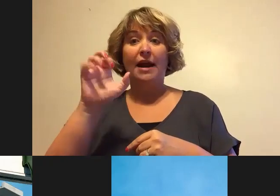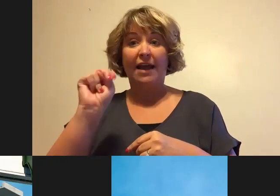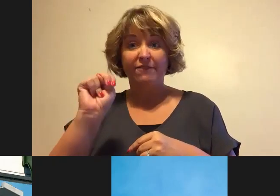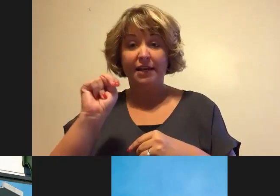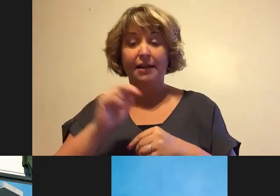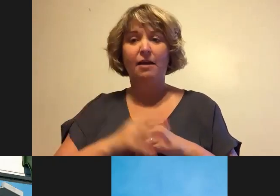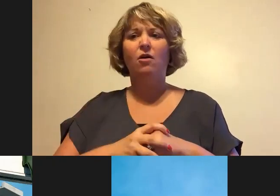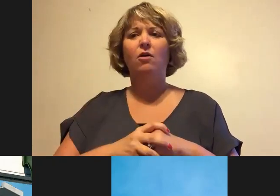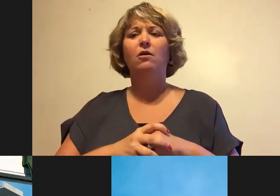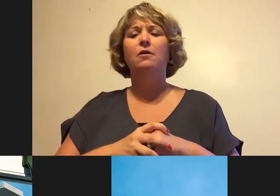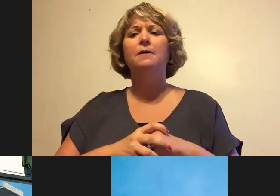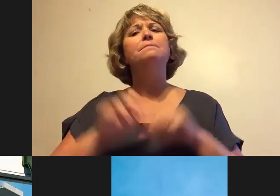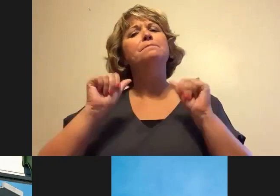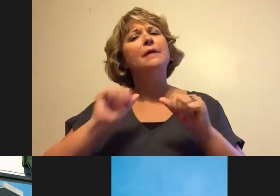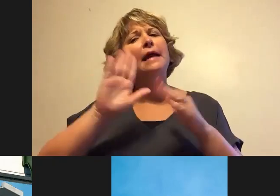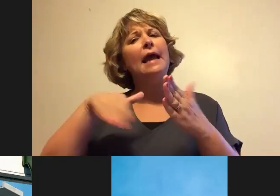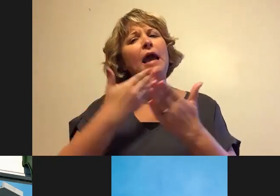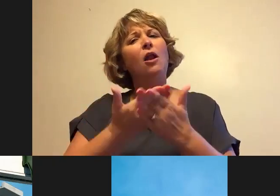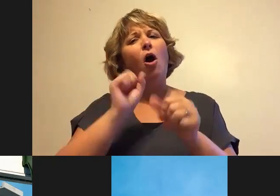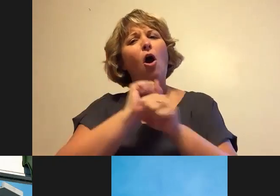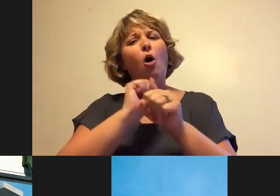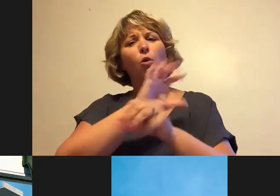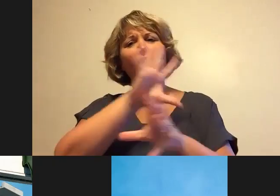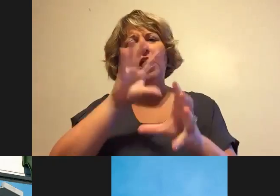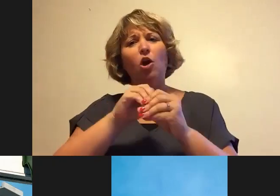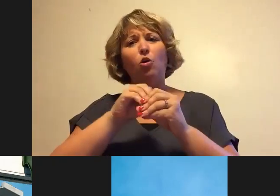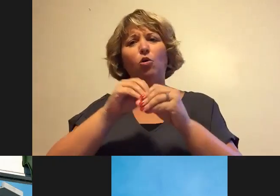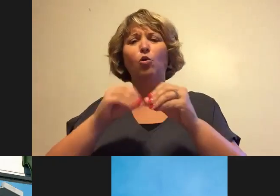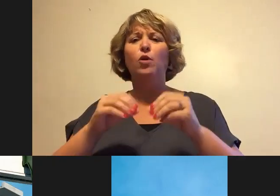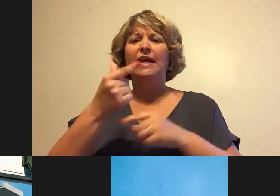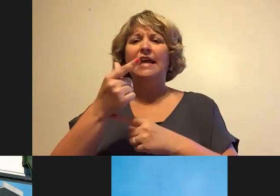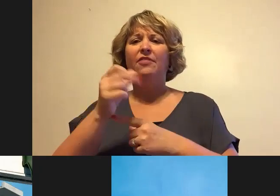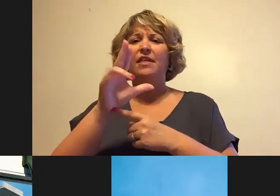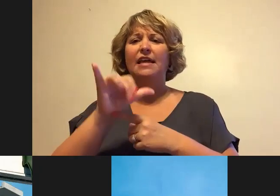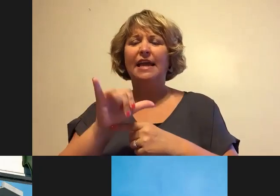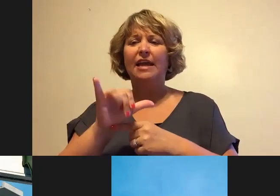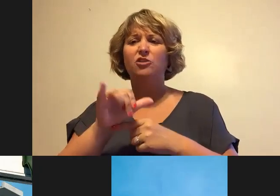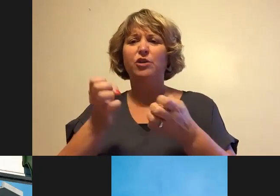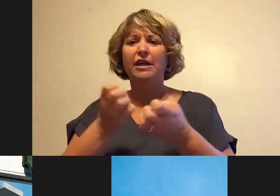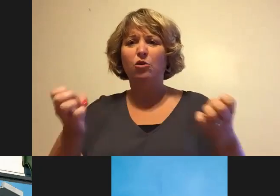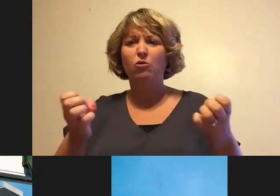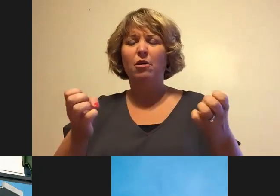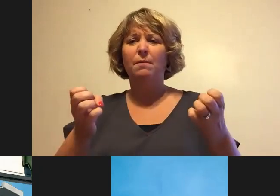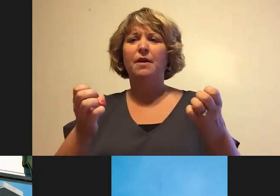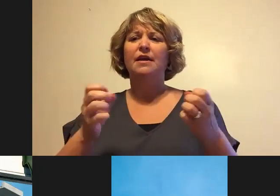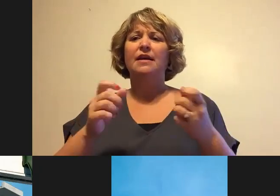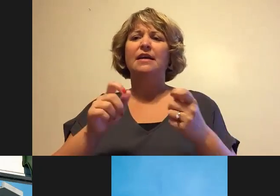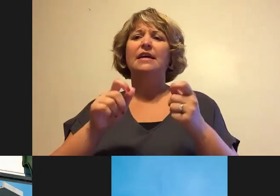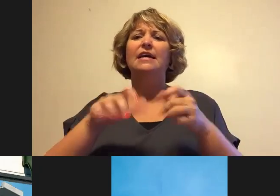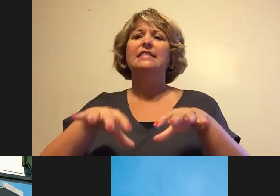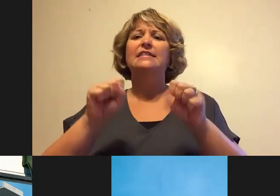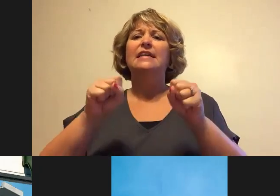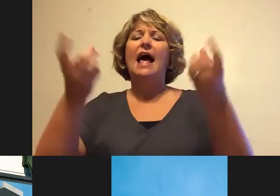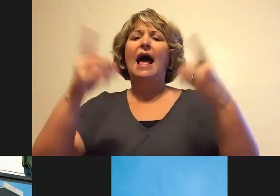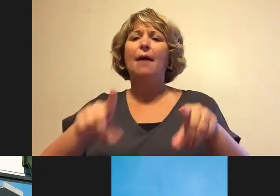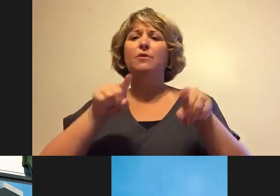Can all work, including the gantry assembly equipment, move in, take place during designated work hours of 7 a.m. to